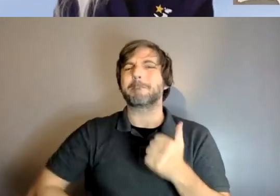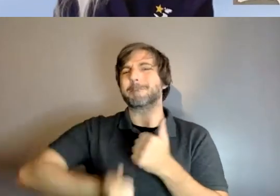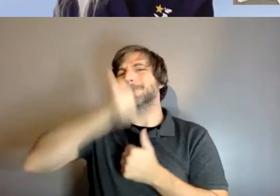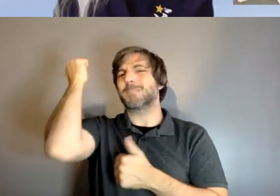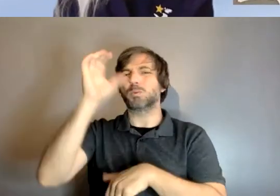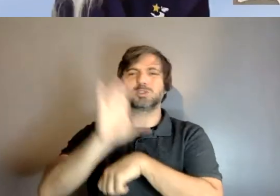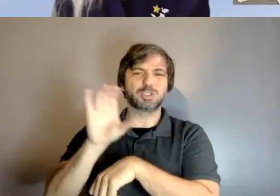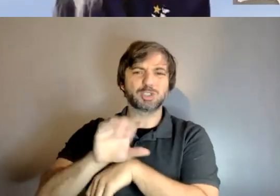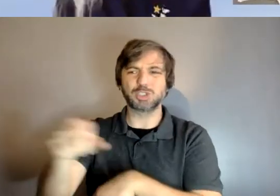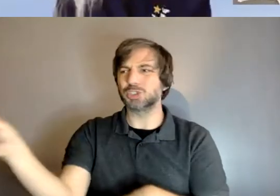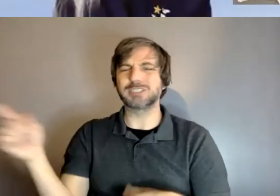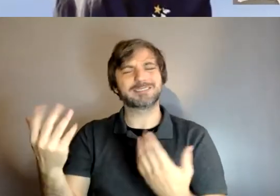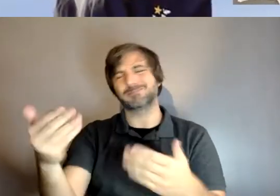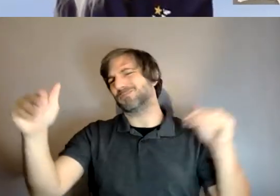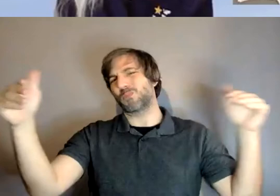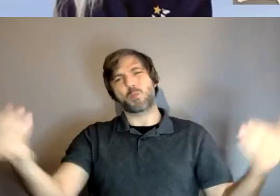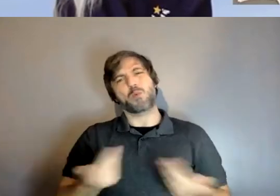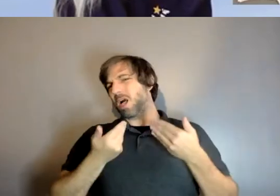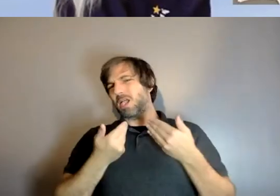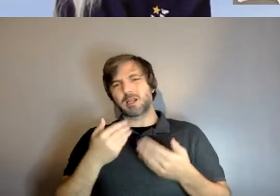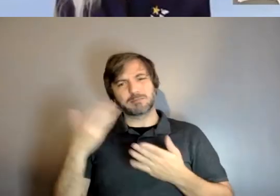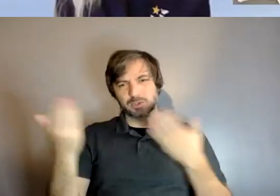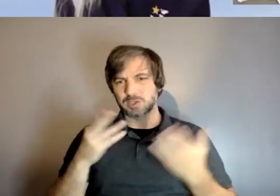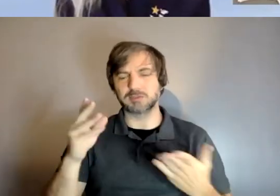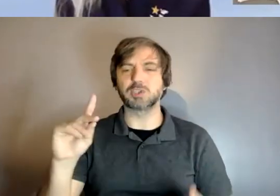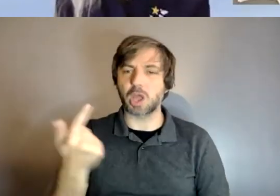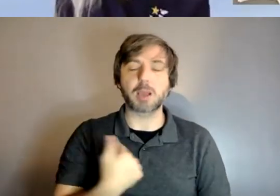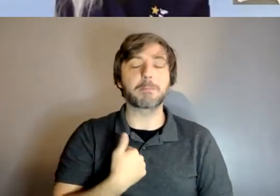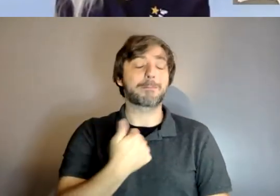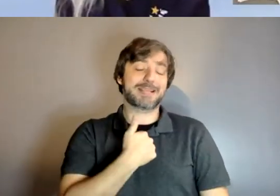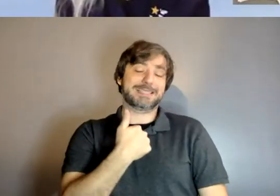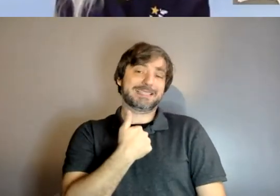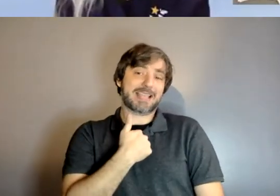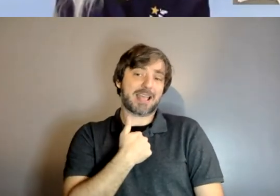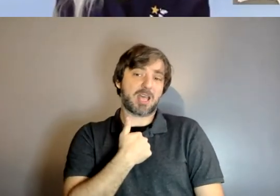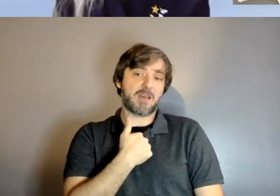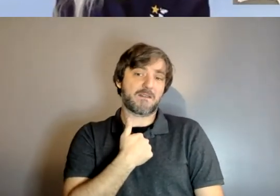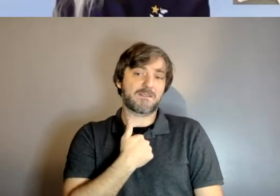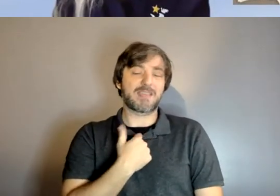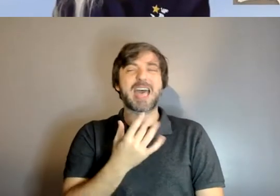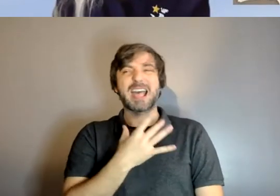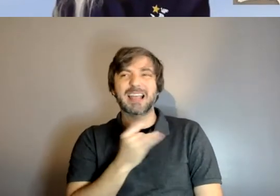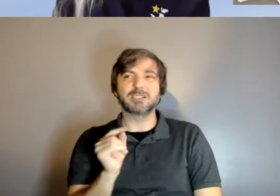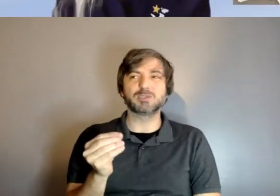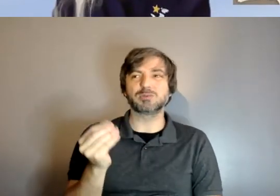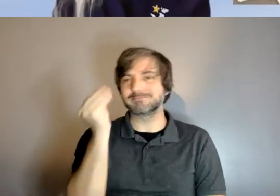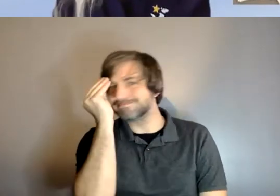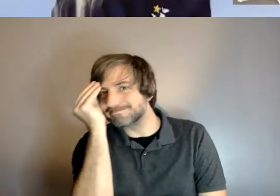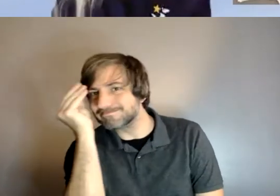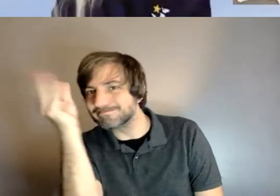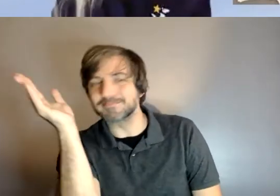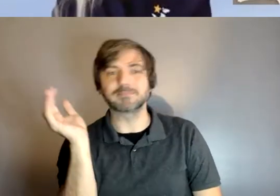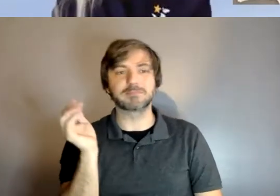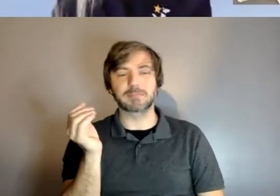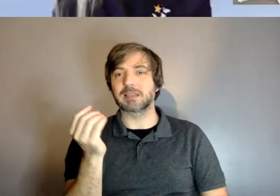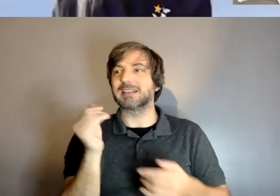more than welcoming but i like to myself just give a little heads up especially if i have a service dog and training that that